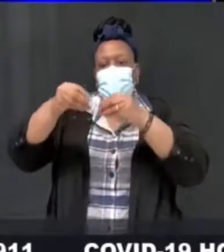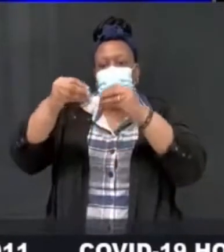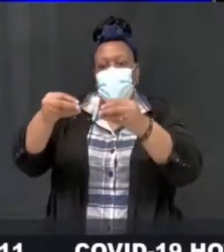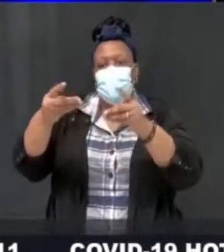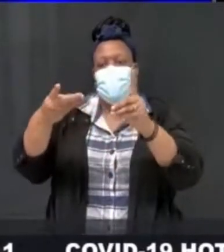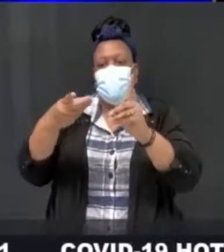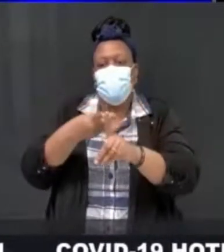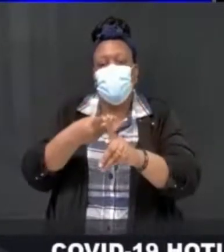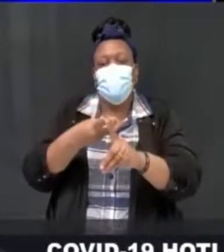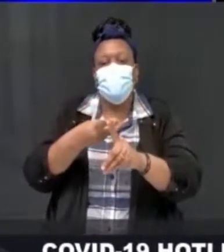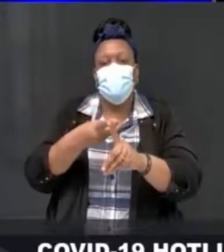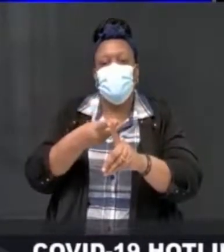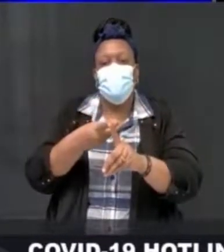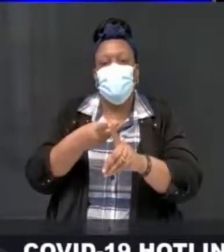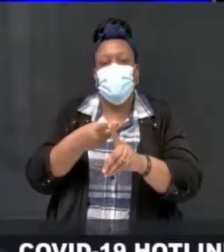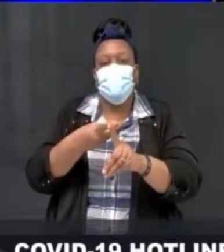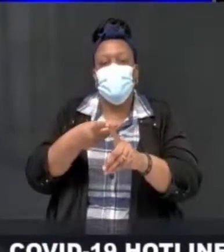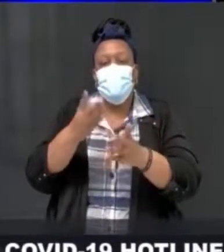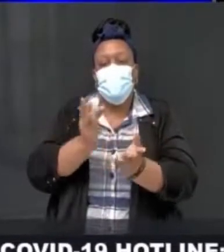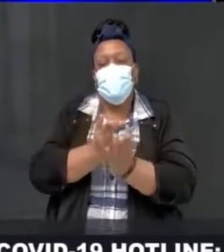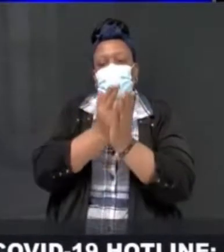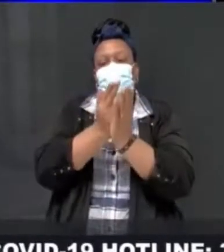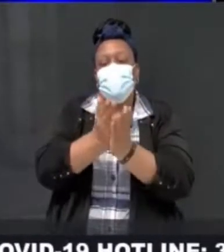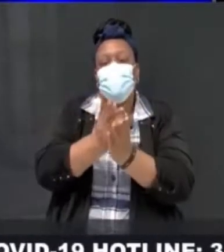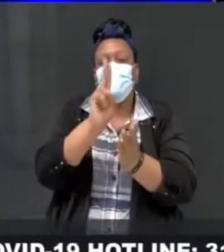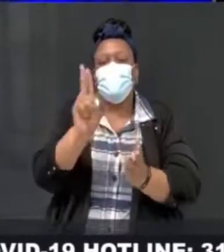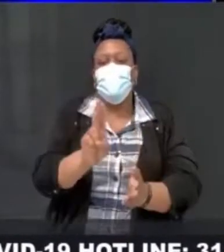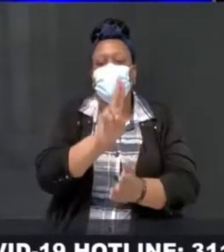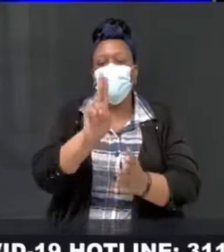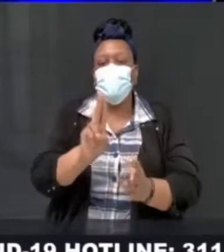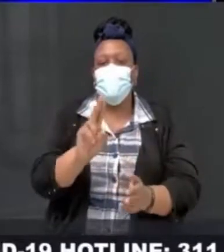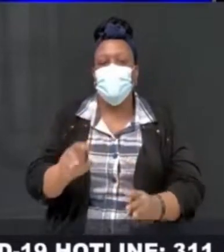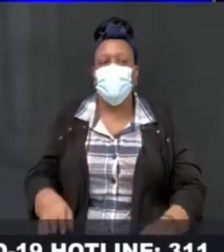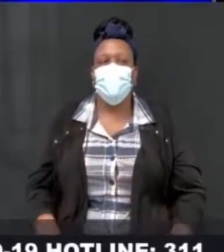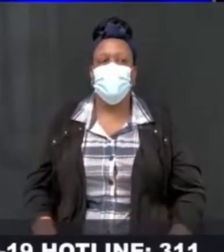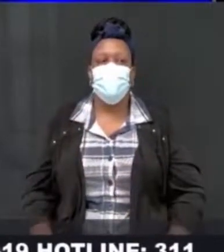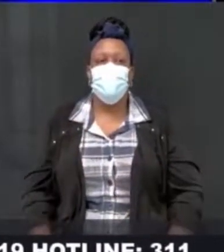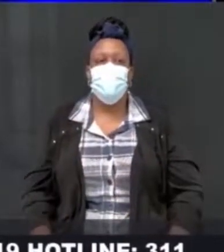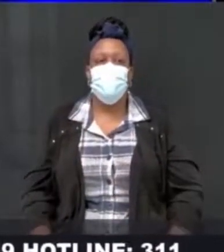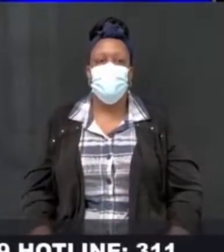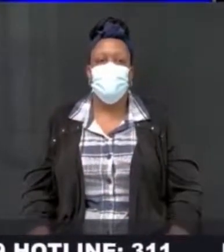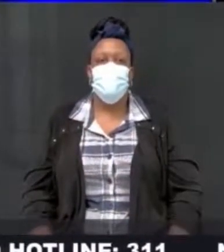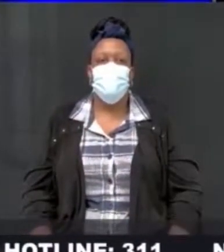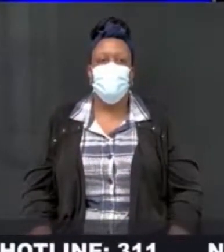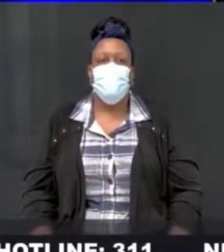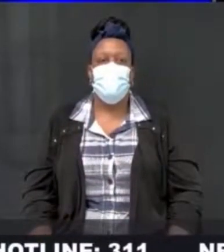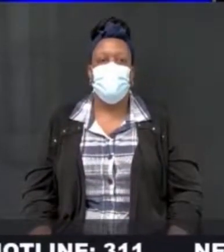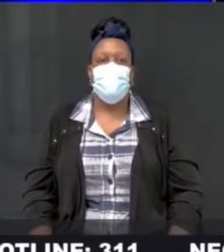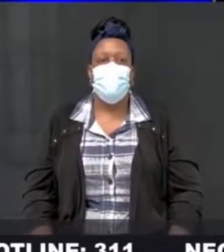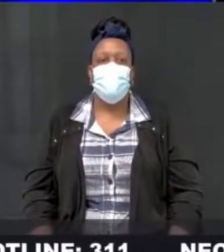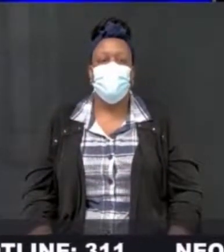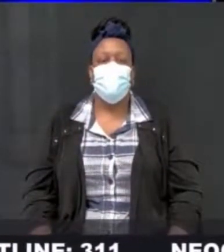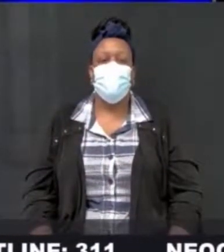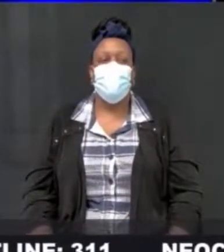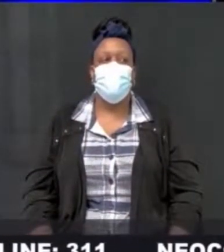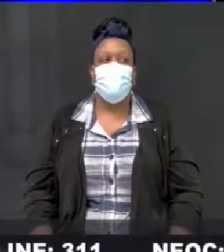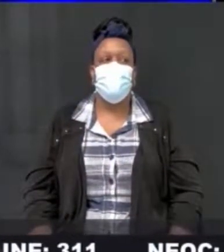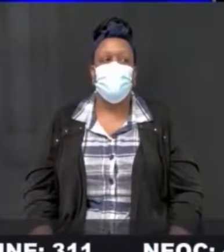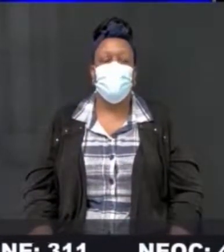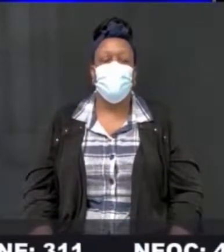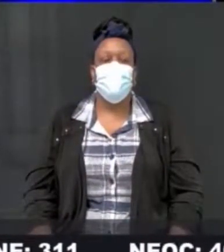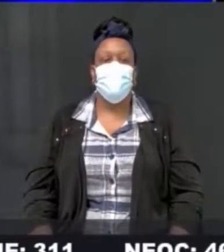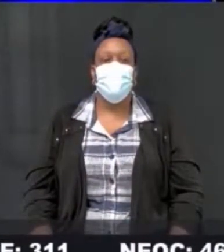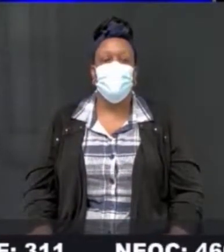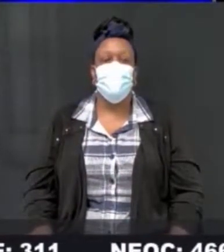explain. The public wants to know. We are confused. Dr. Wilkinson.